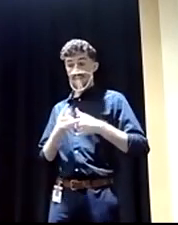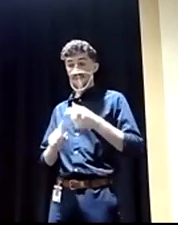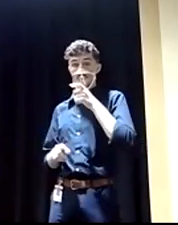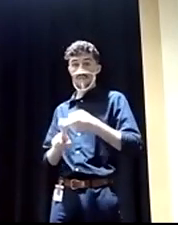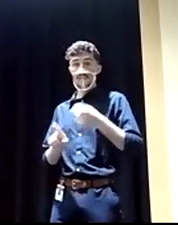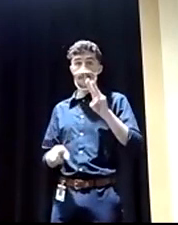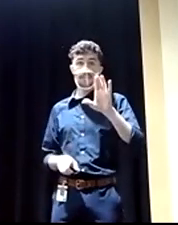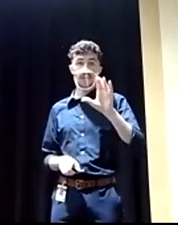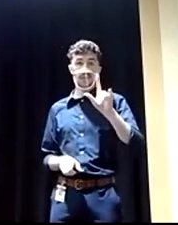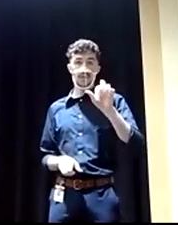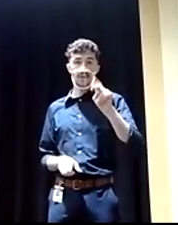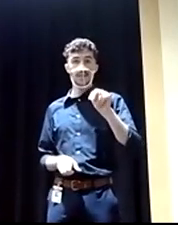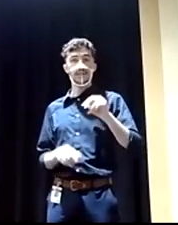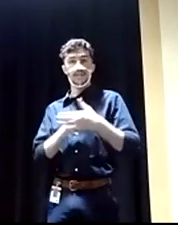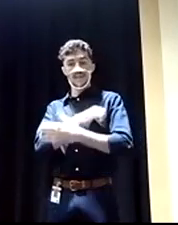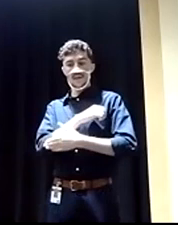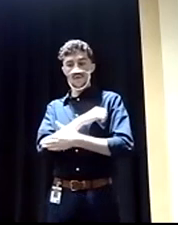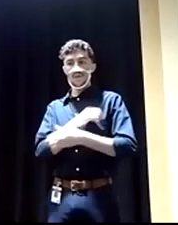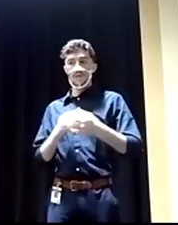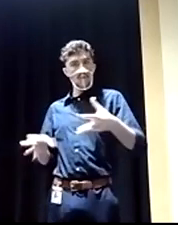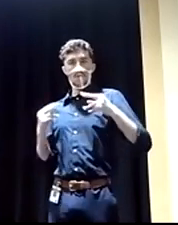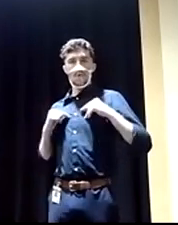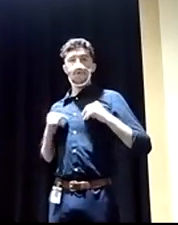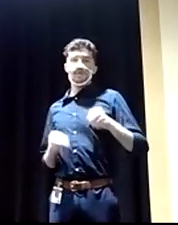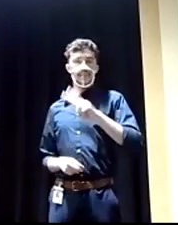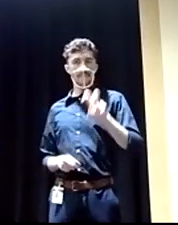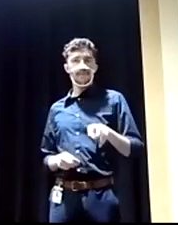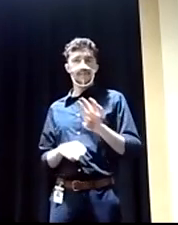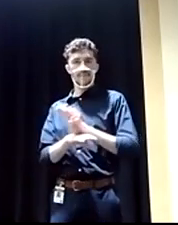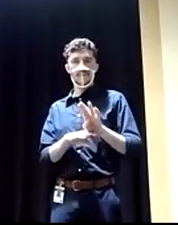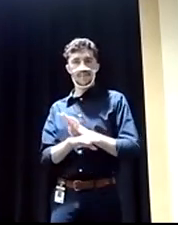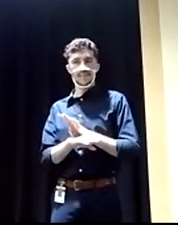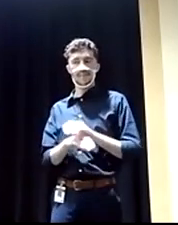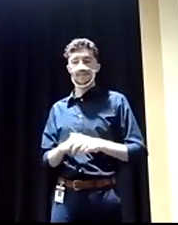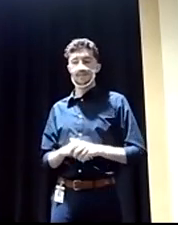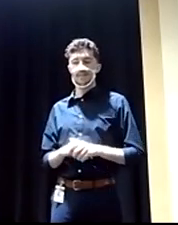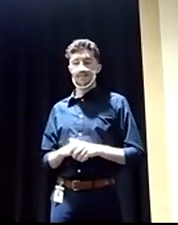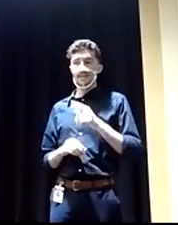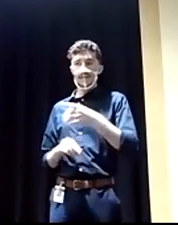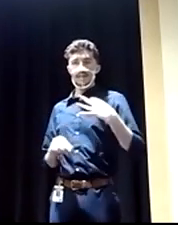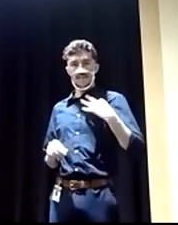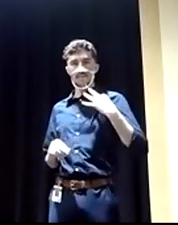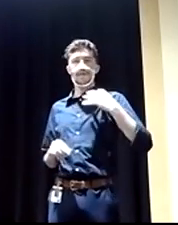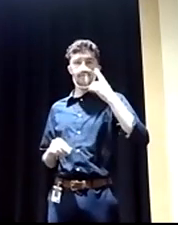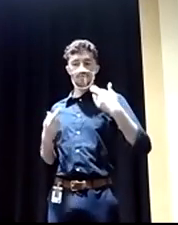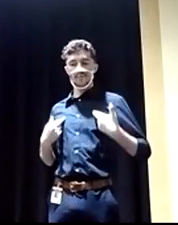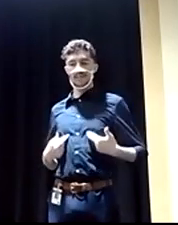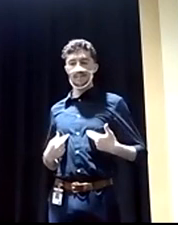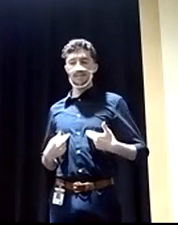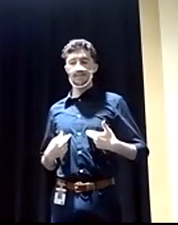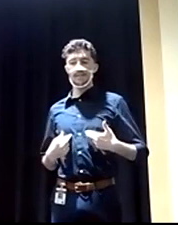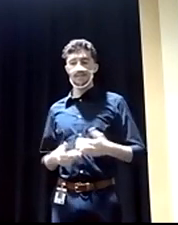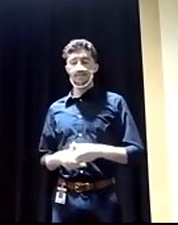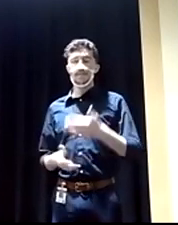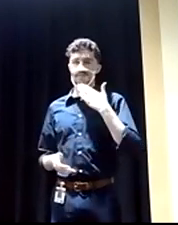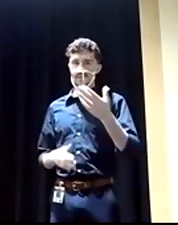was on the path to a I mean, to a residency. He opened a pizza shop. Have you been to Clarion County? They are losing businesses.